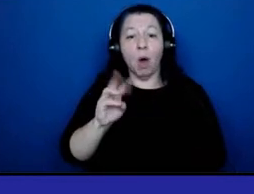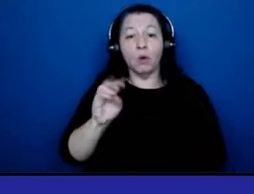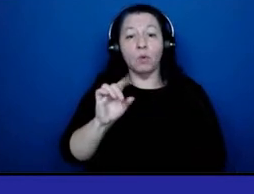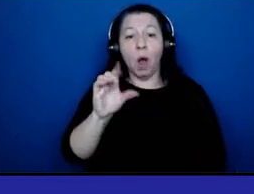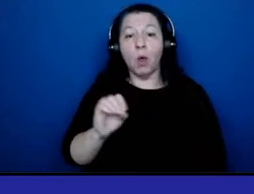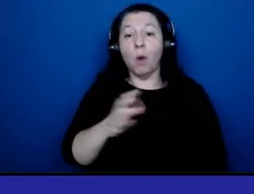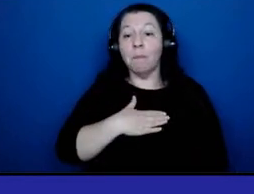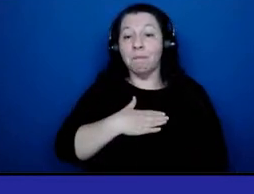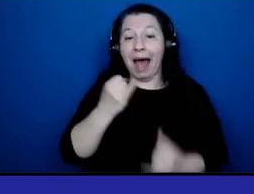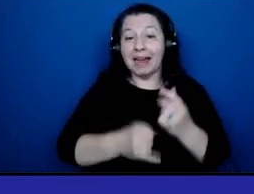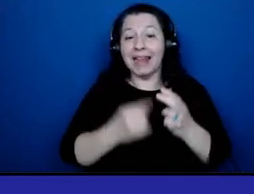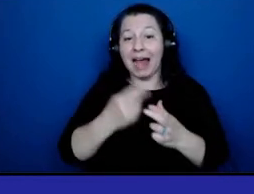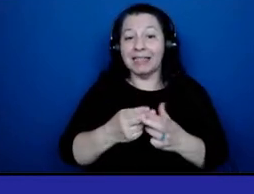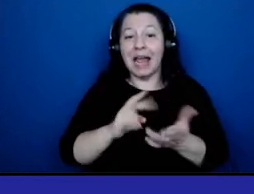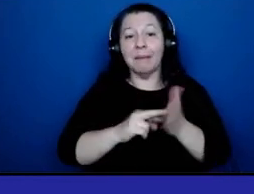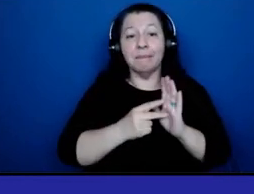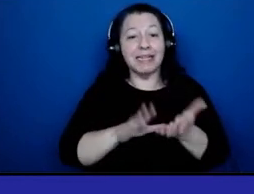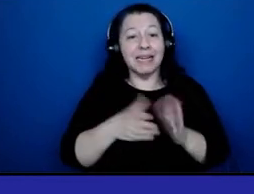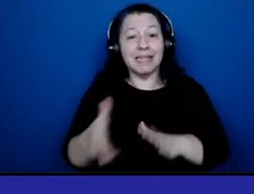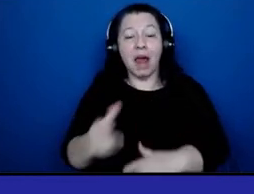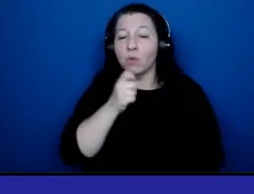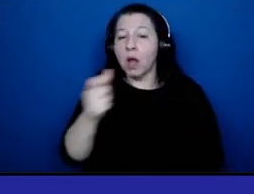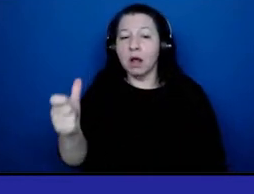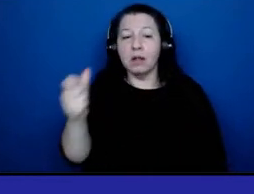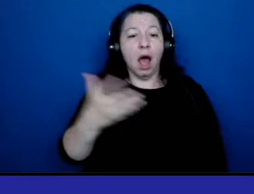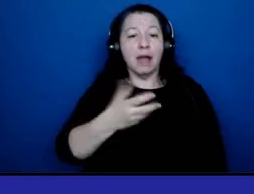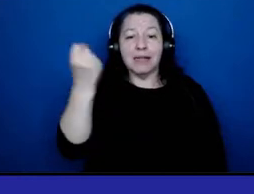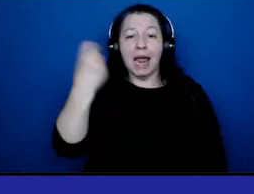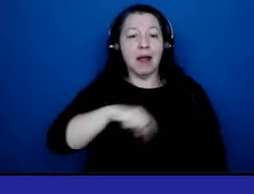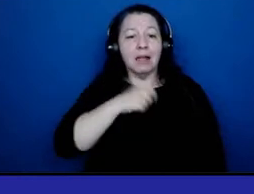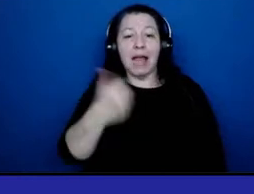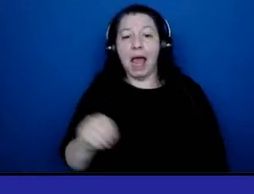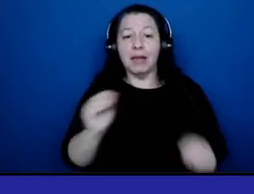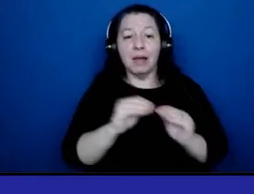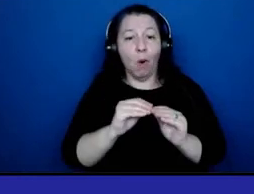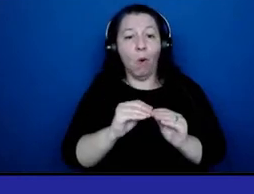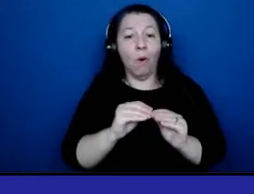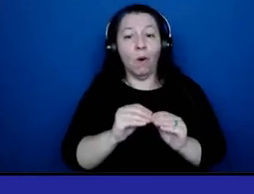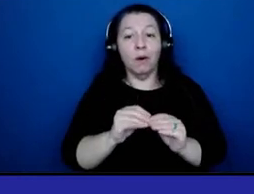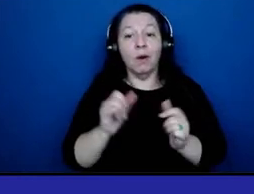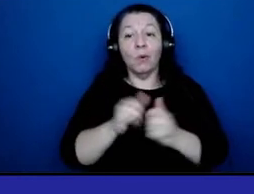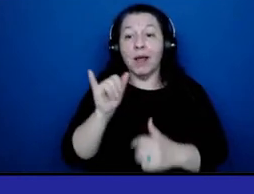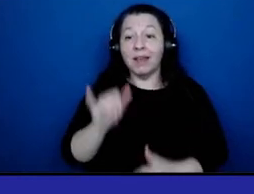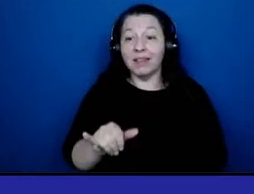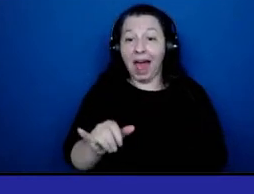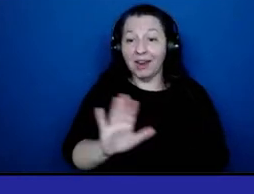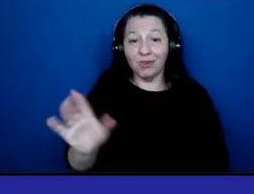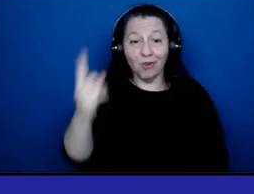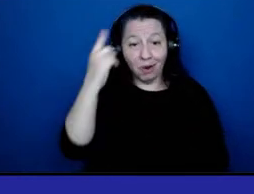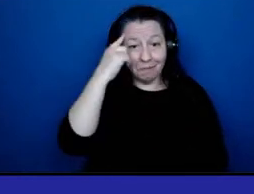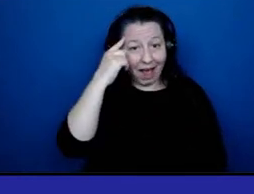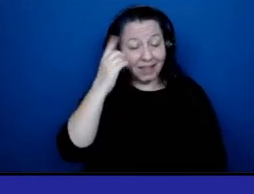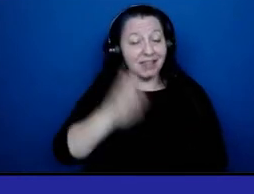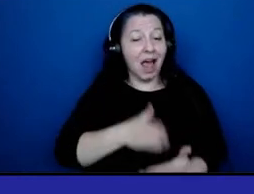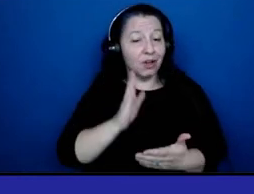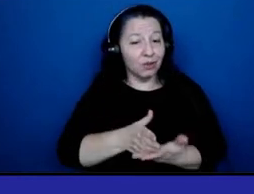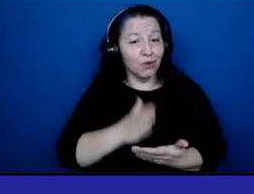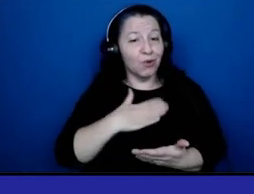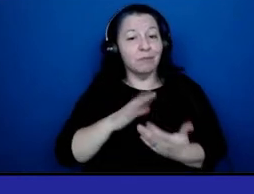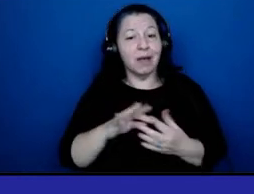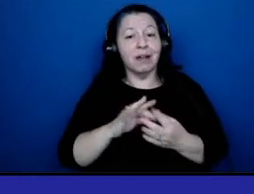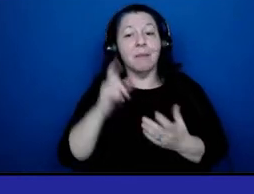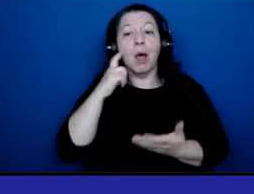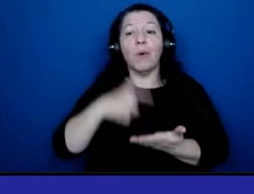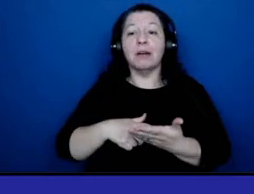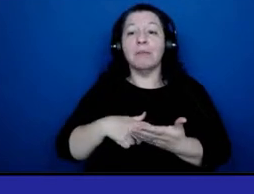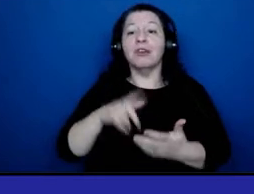name means death will not take us anymore and with that in mind i conclude my repertoire and recognition of lion